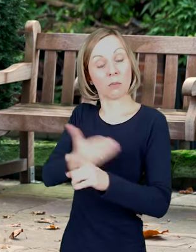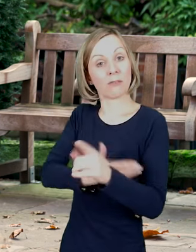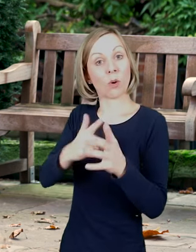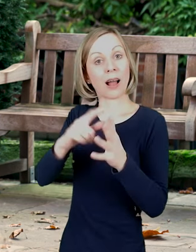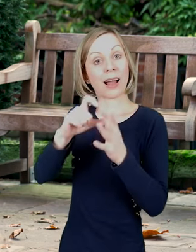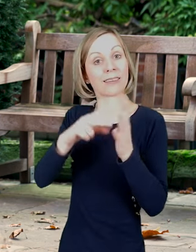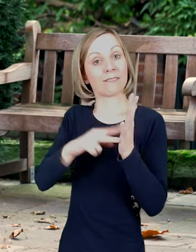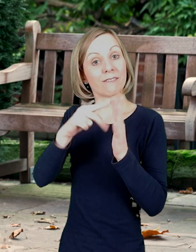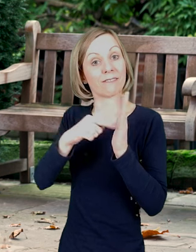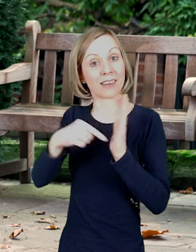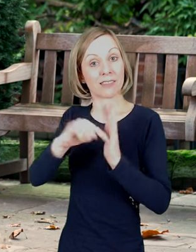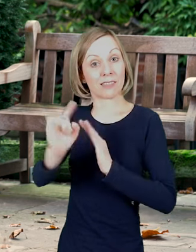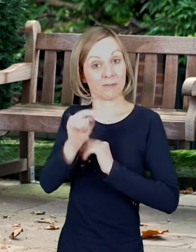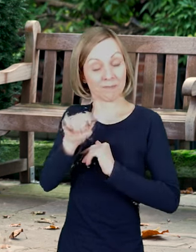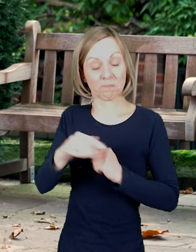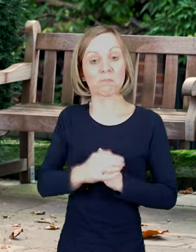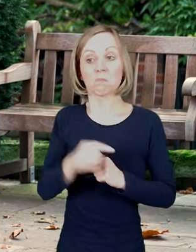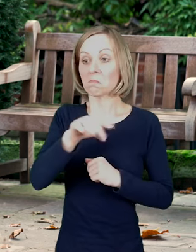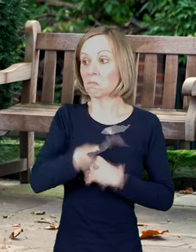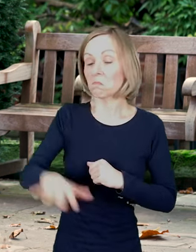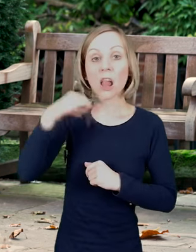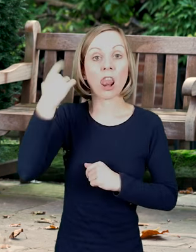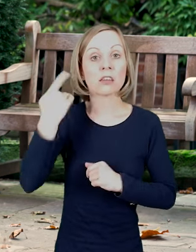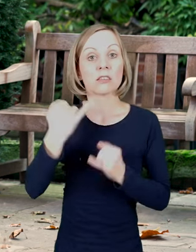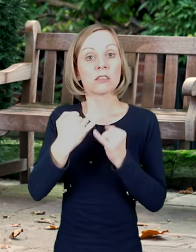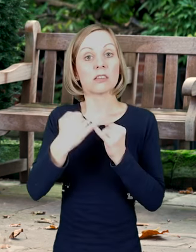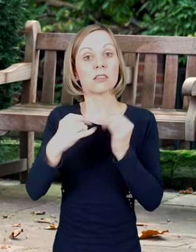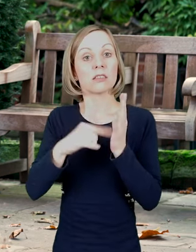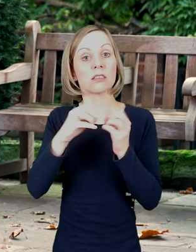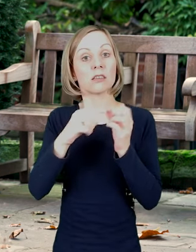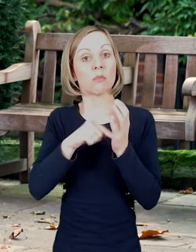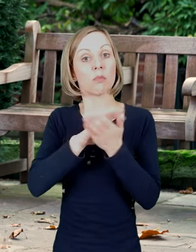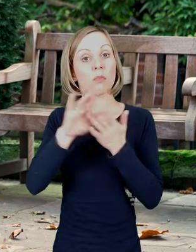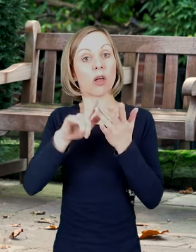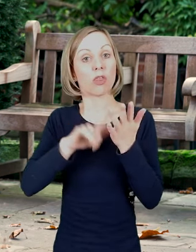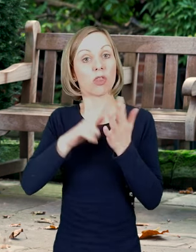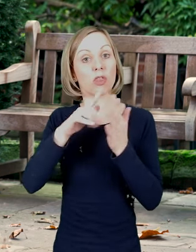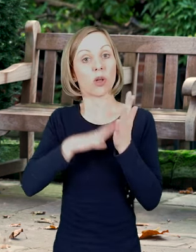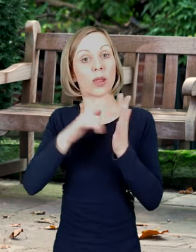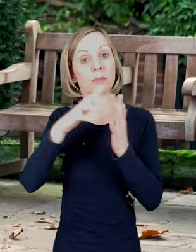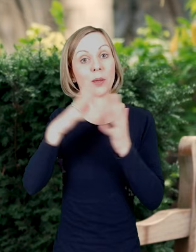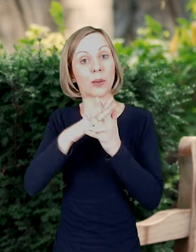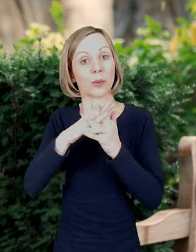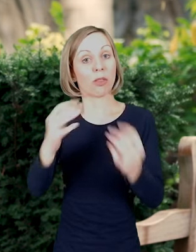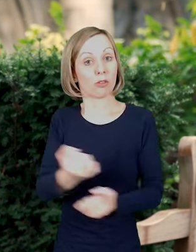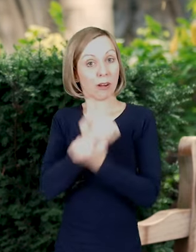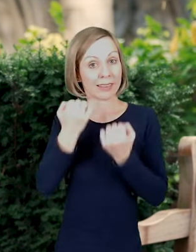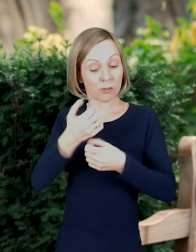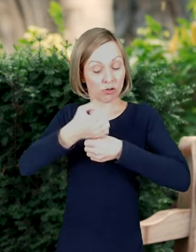I'm in the garden of the Parish Church of Saint Bartholomew the Great here in the City of London by kind permission of the Rector.